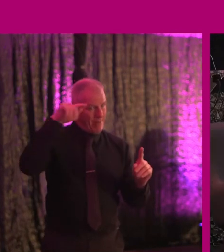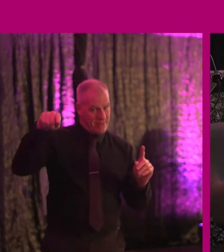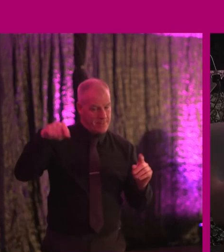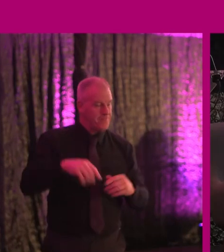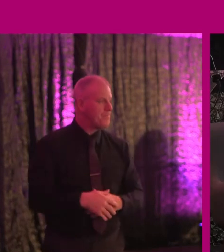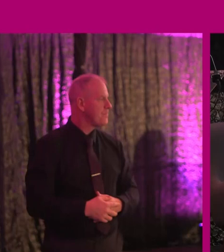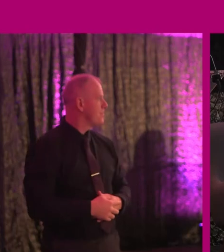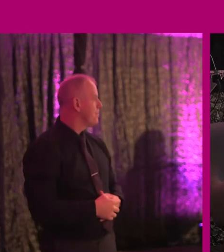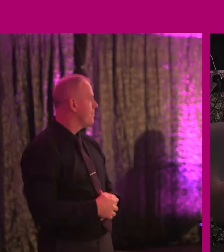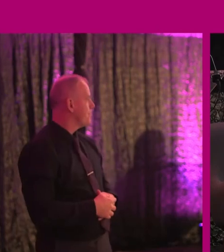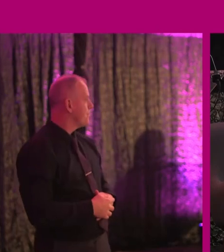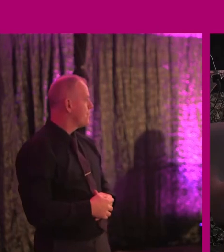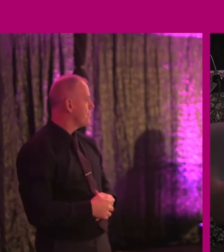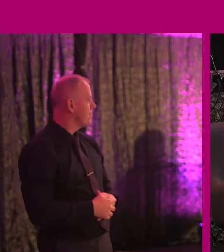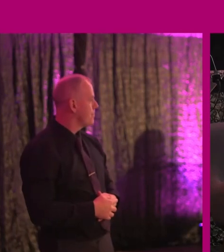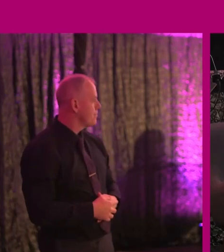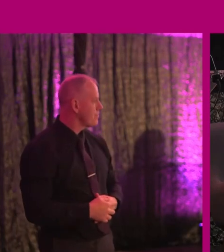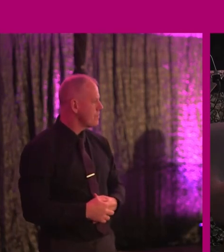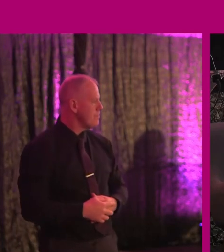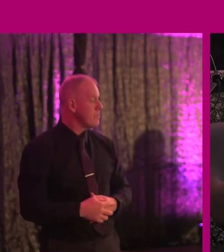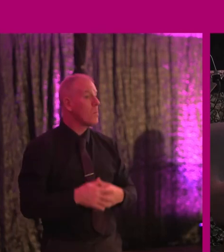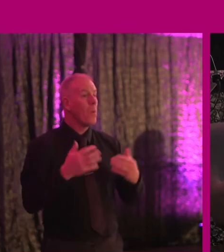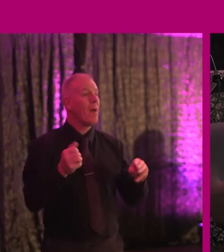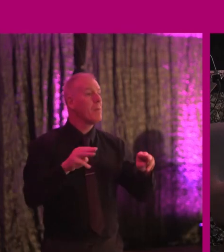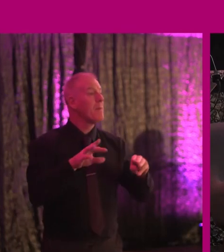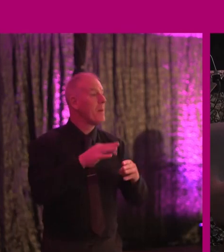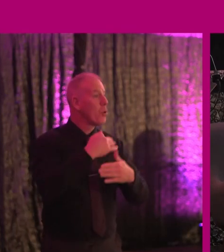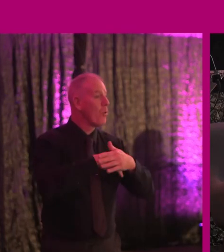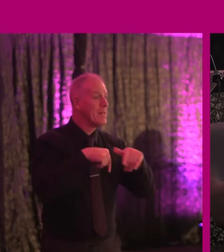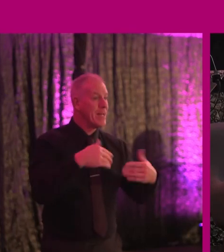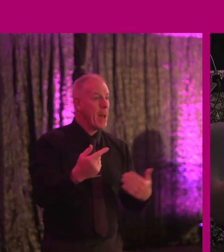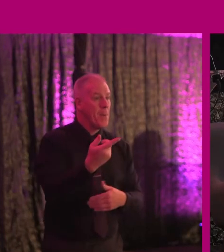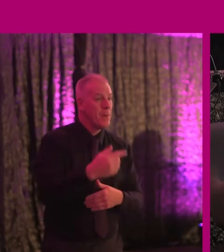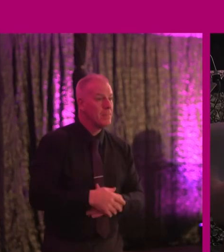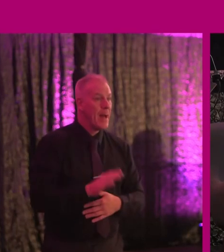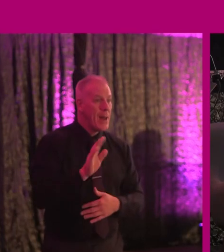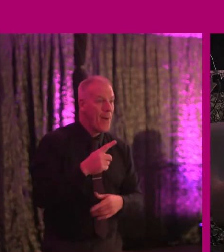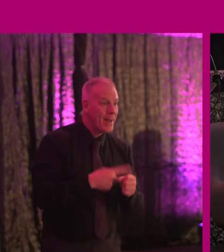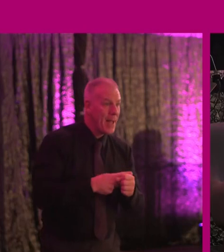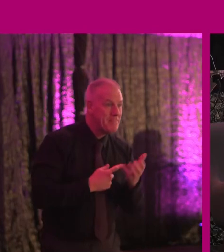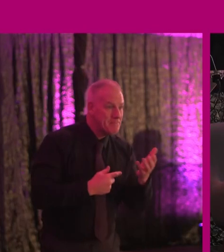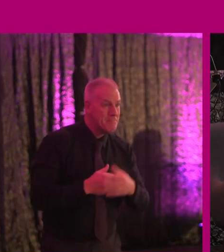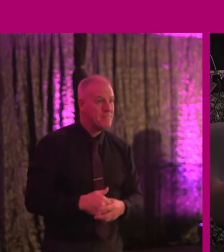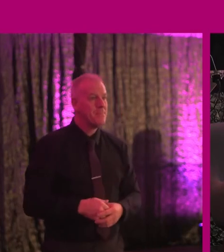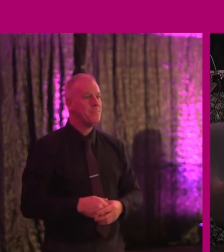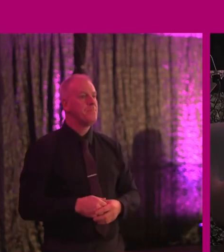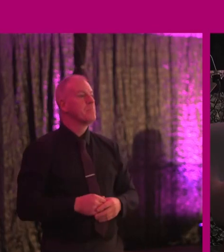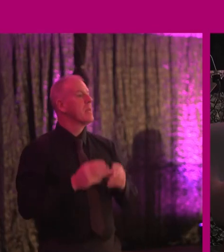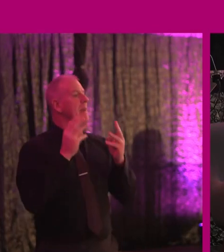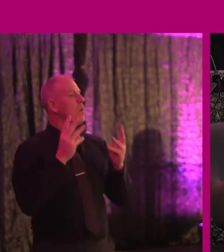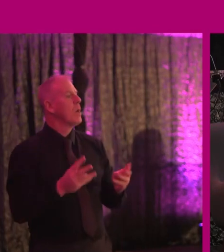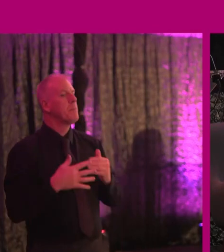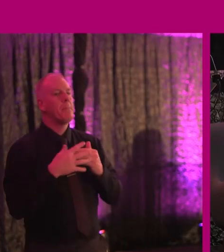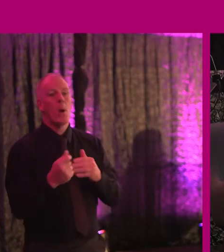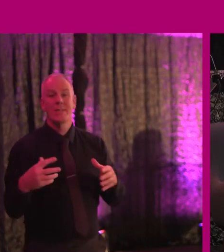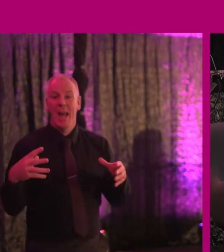Well, I mean, Tony, can I just say, why don't we, we have people from the government here. Hello again. If we want to be the most